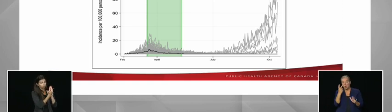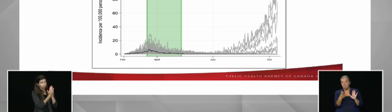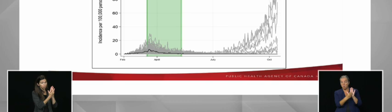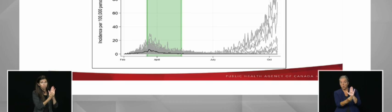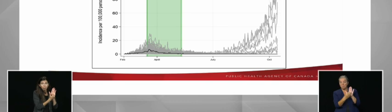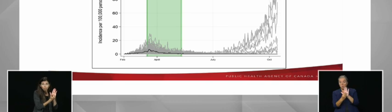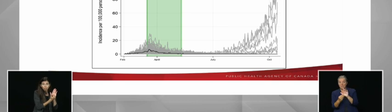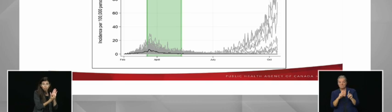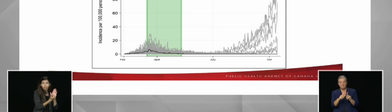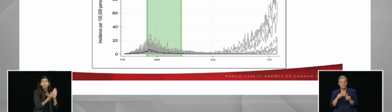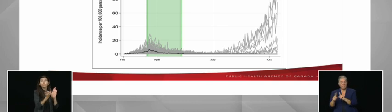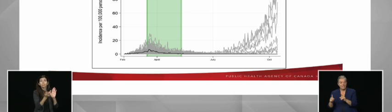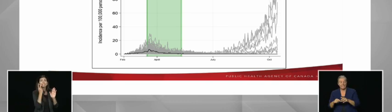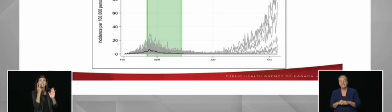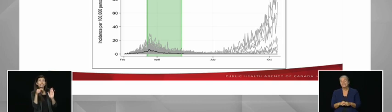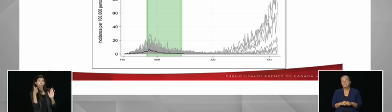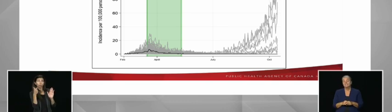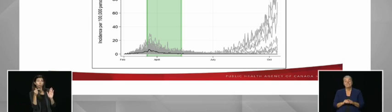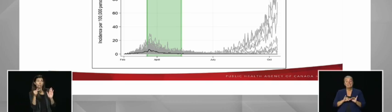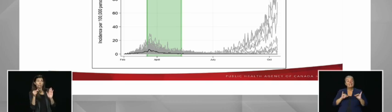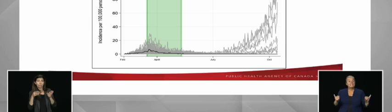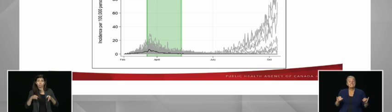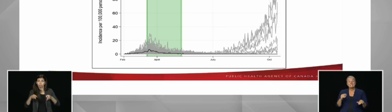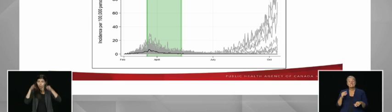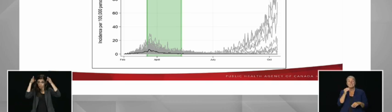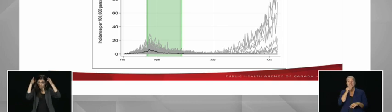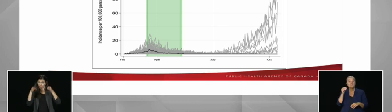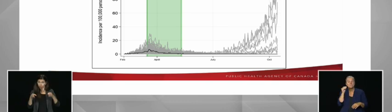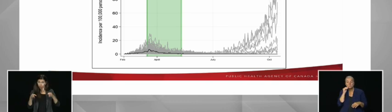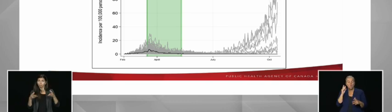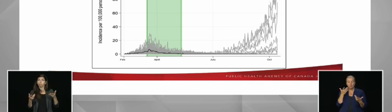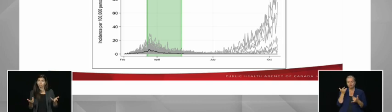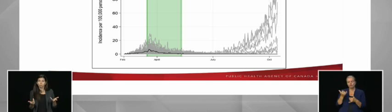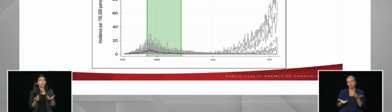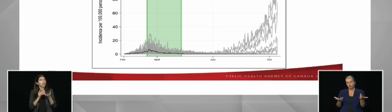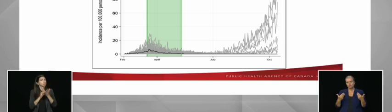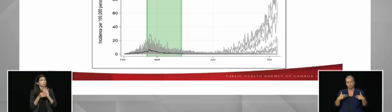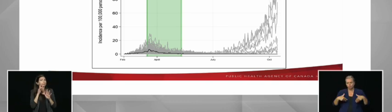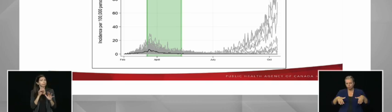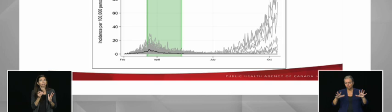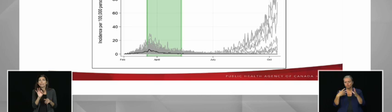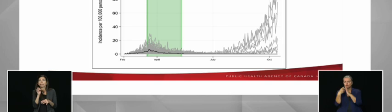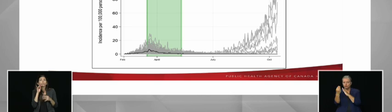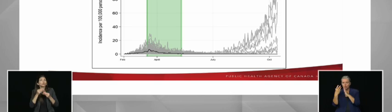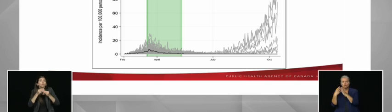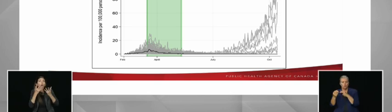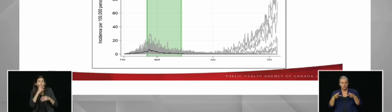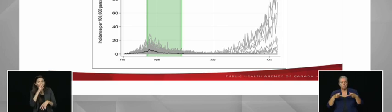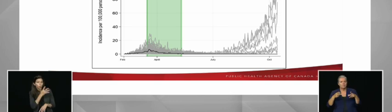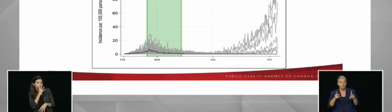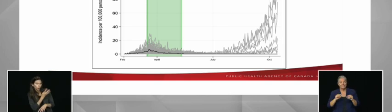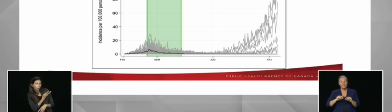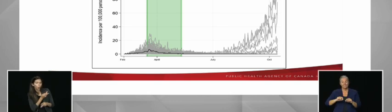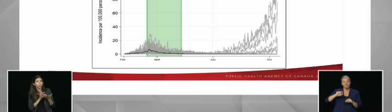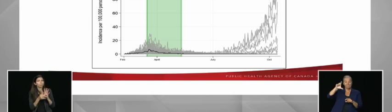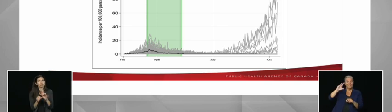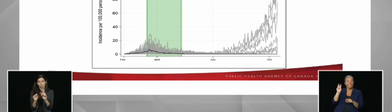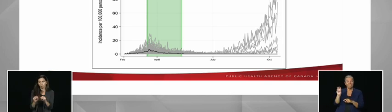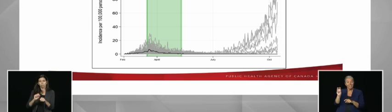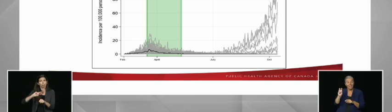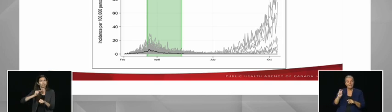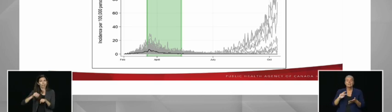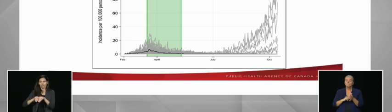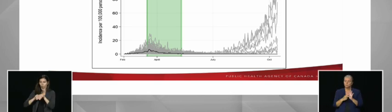we risk the epidemic potentially resurging later in the summer and into the fall if we do not strengthen other public health measures